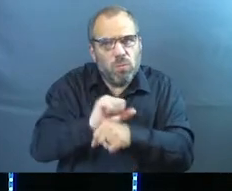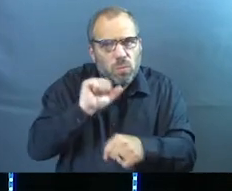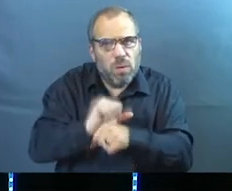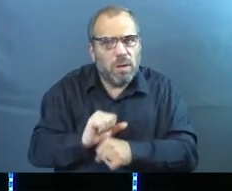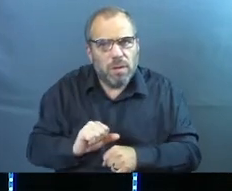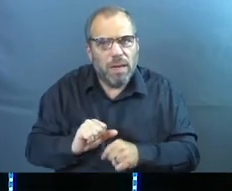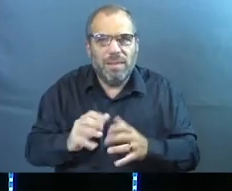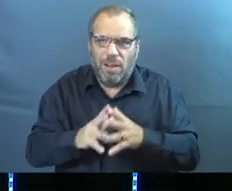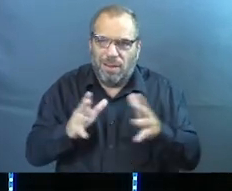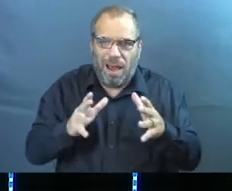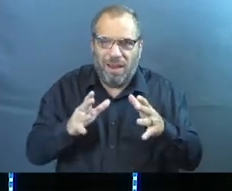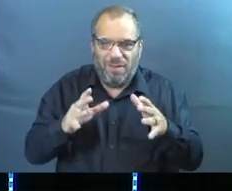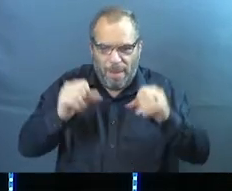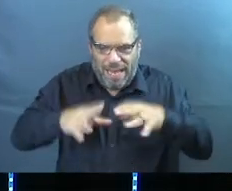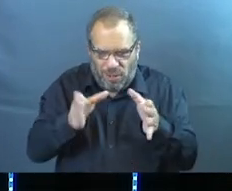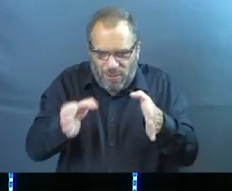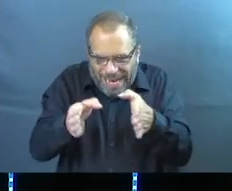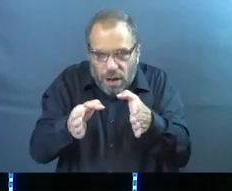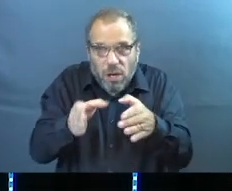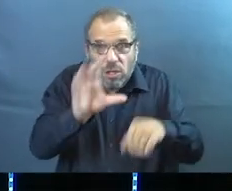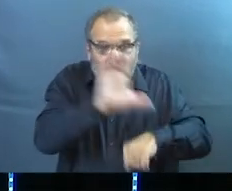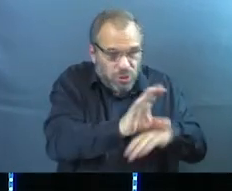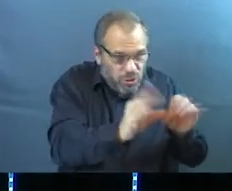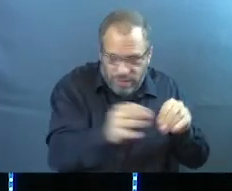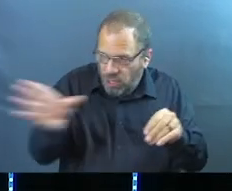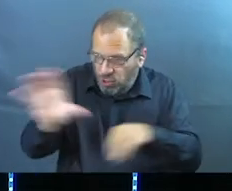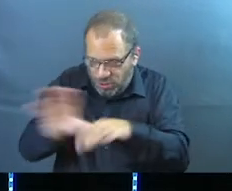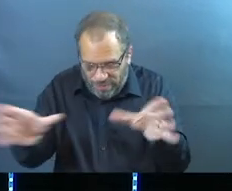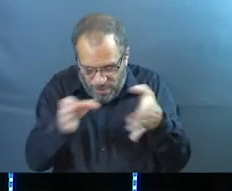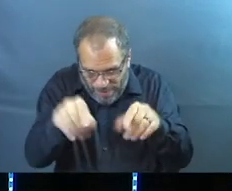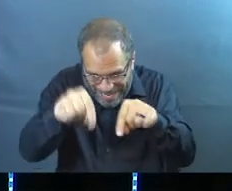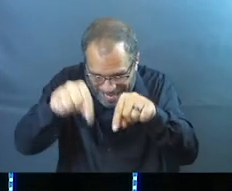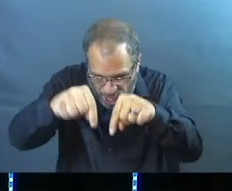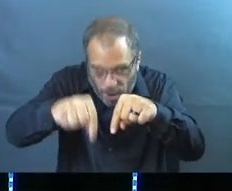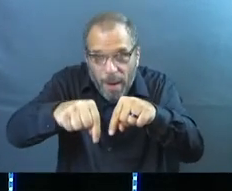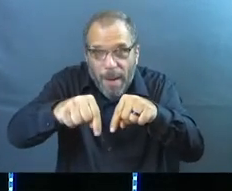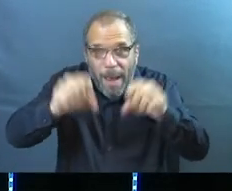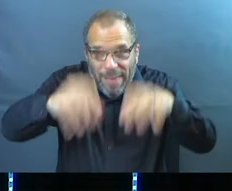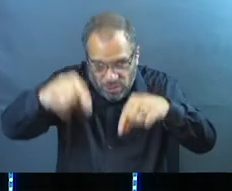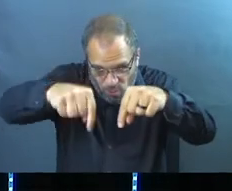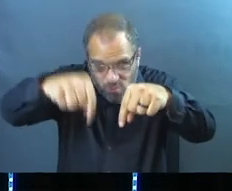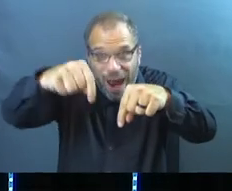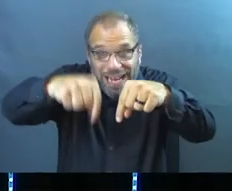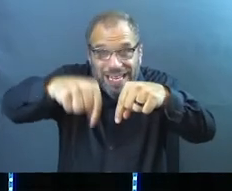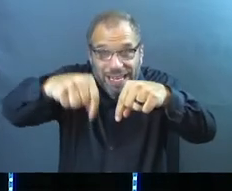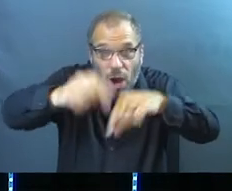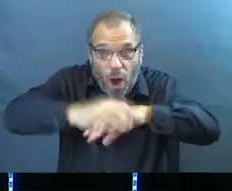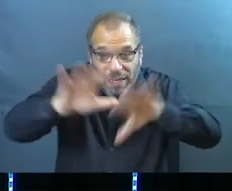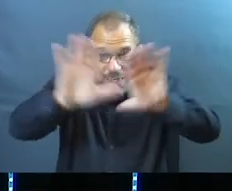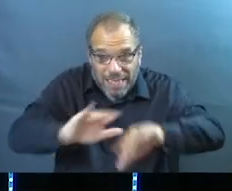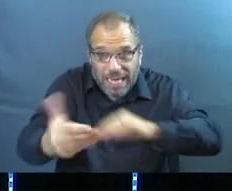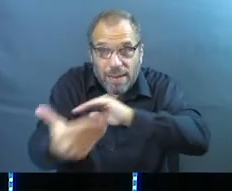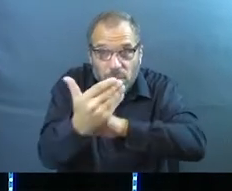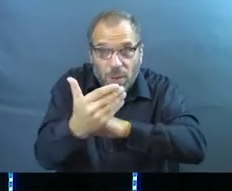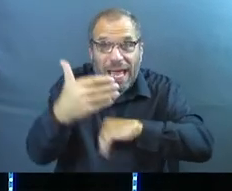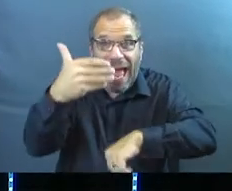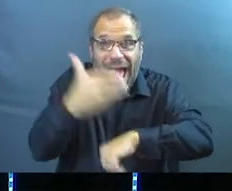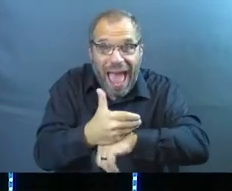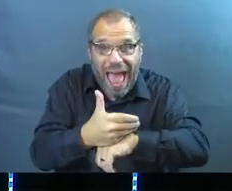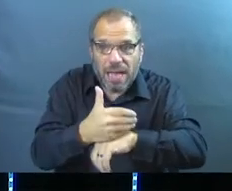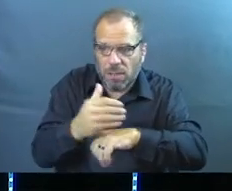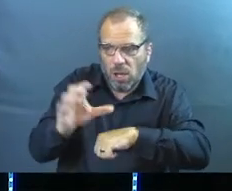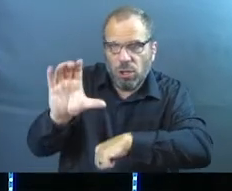There's a lot of magic in the middle, isn't there? There's a lot that He wants us doing on a Sunday morning as the